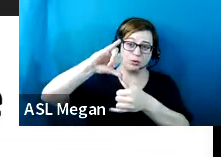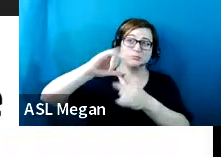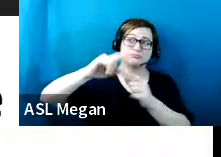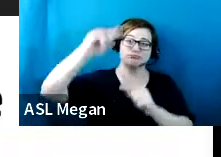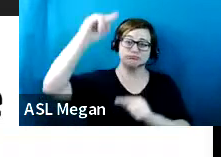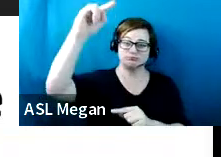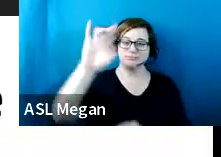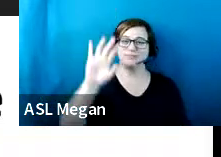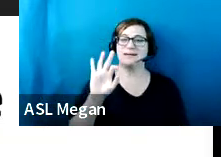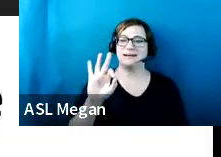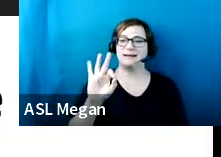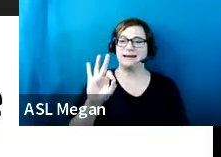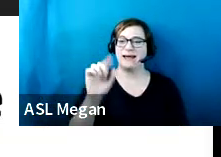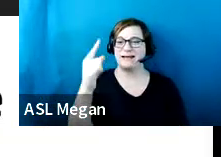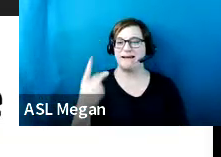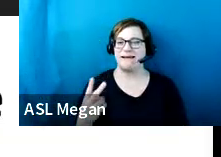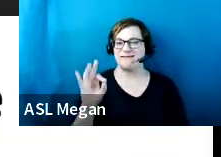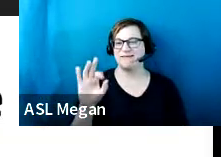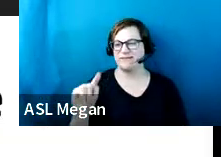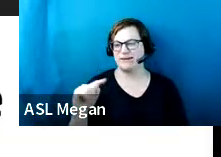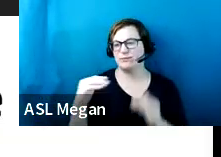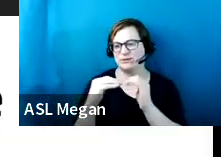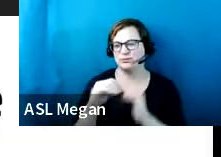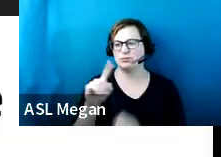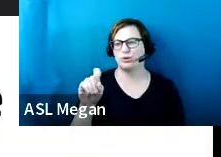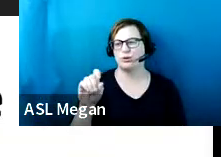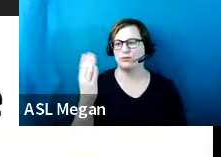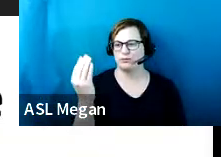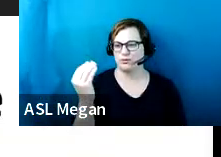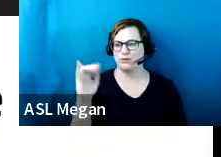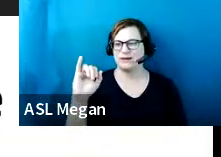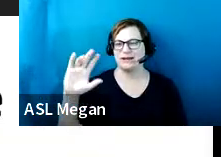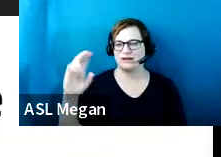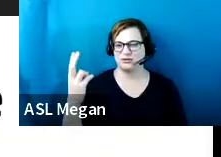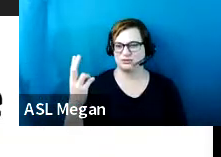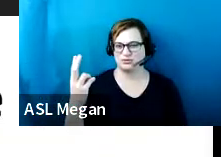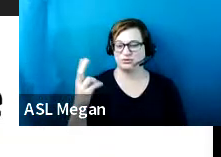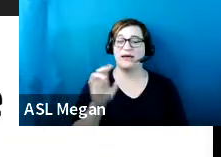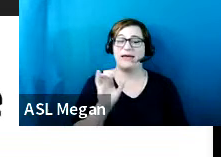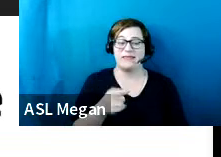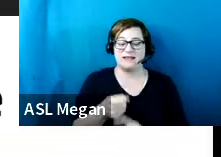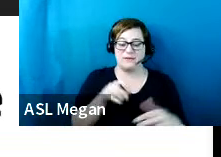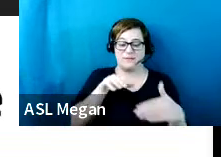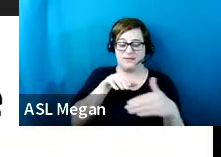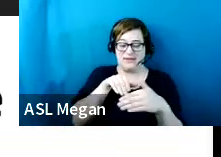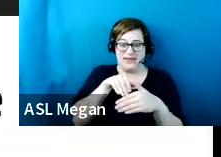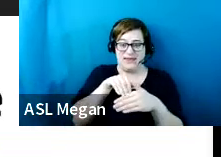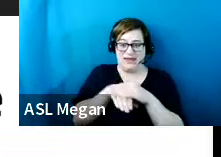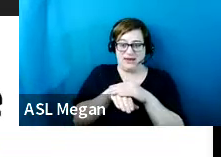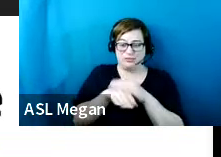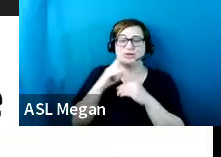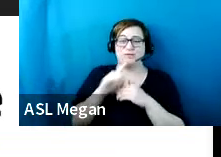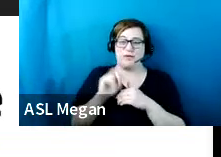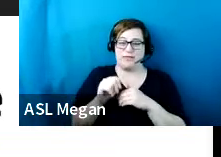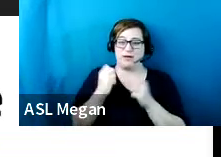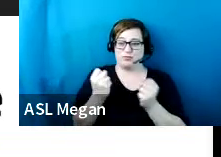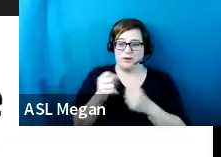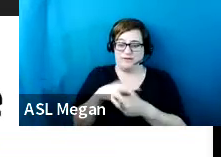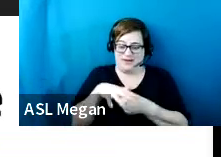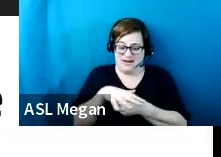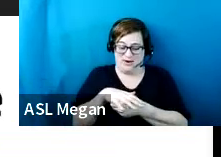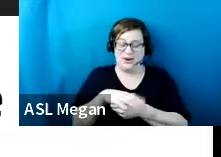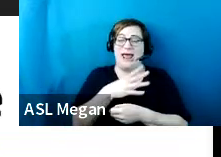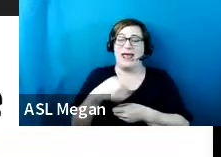which is 114 inches. And that applies from entrance of the driving area to the passenger loading zone,